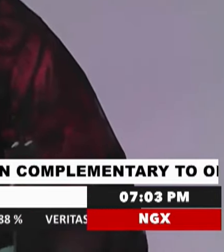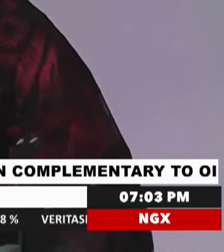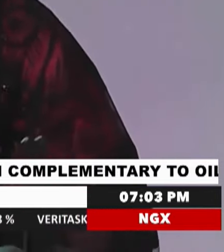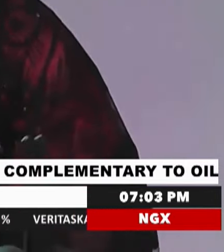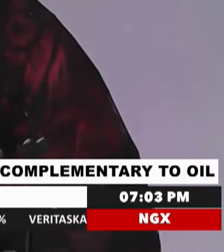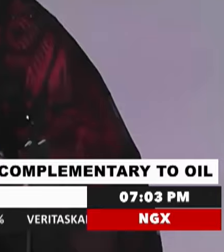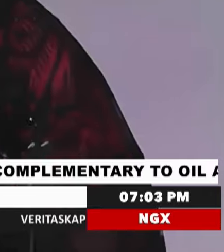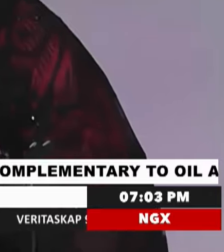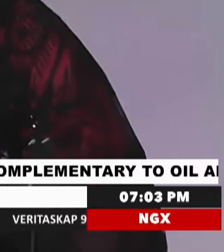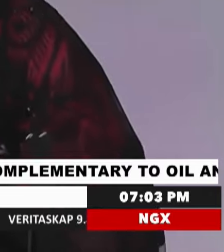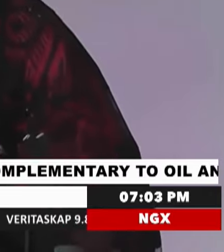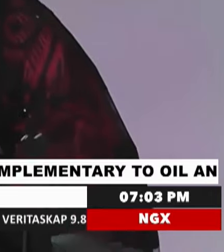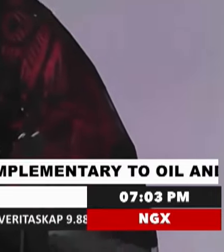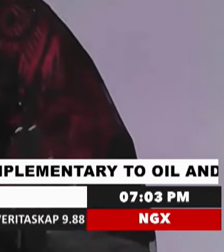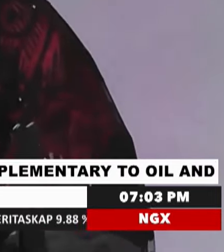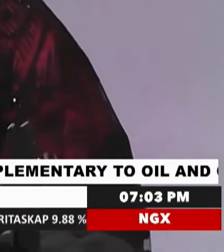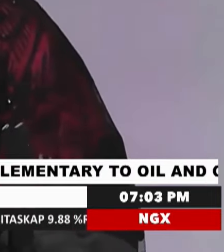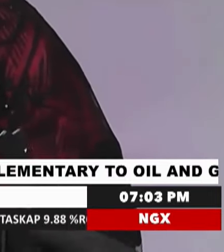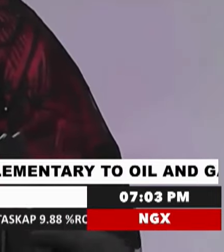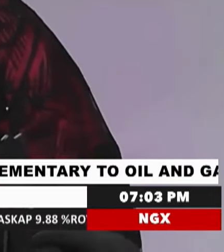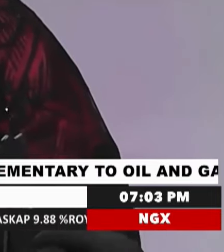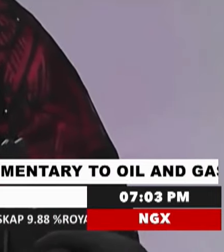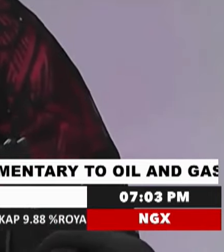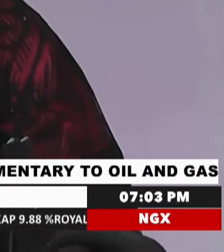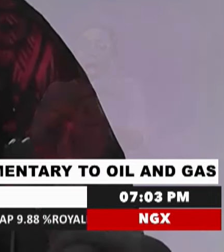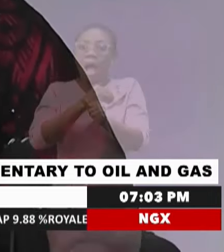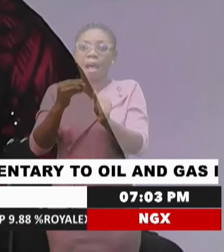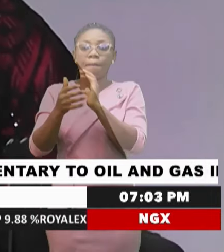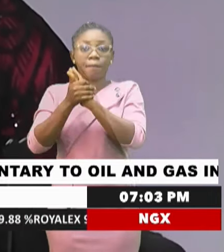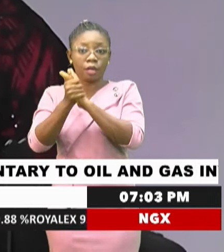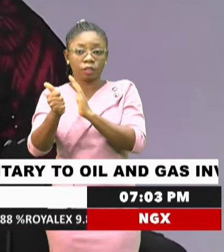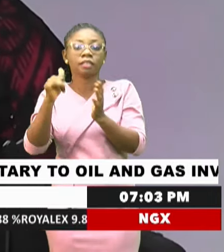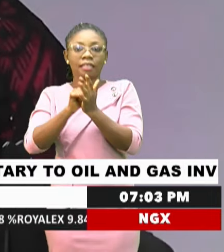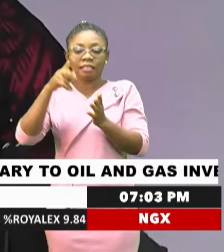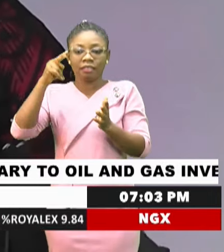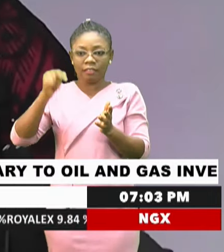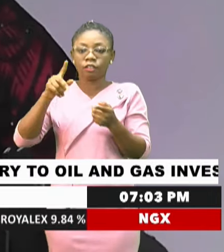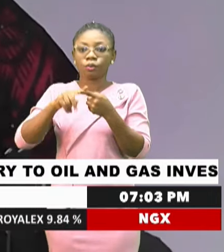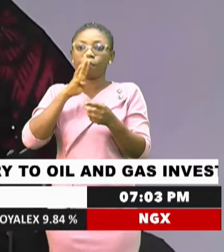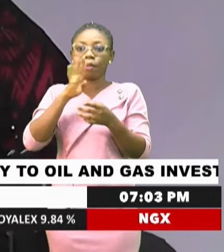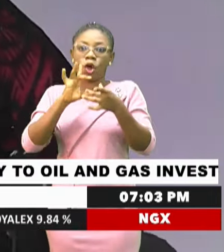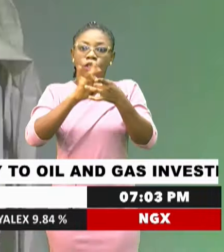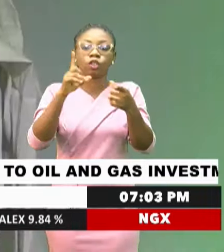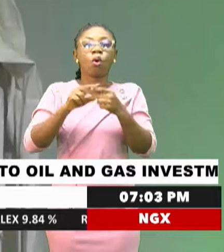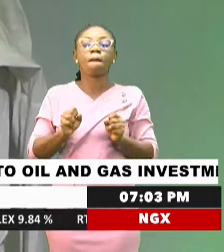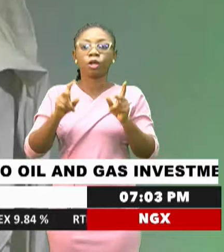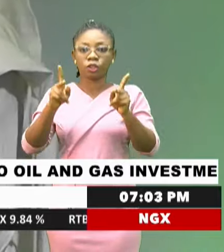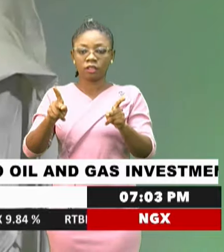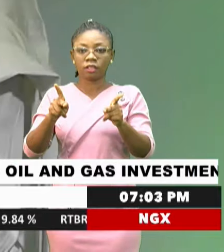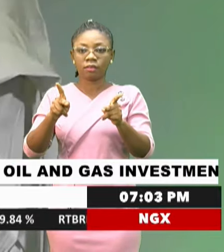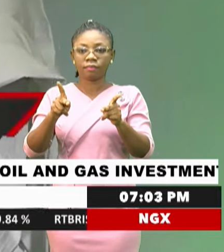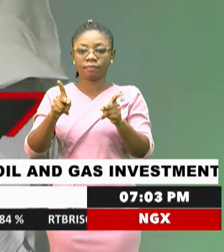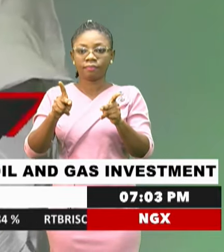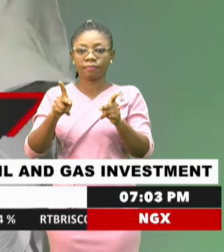leaders embody the resilience, hope, and potential that needs to be connected to opportunity. This inaugural peace